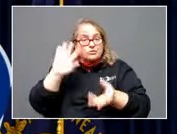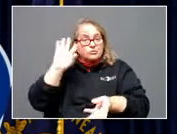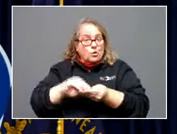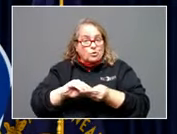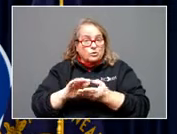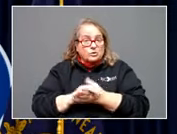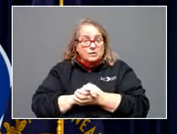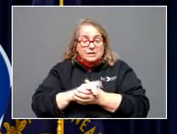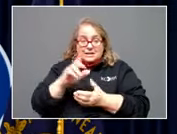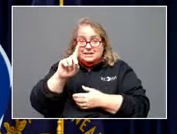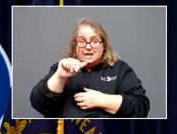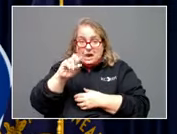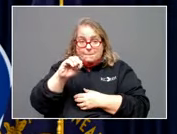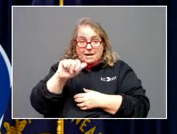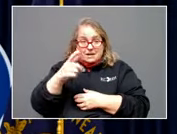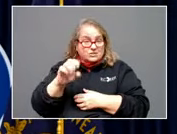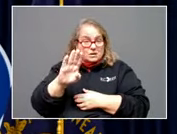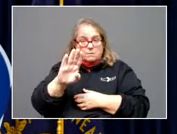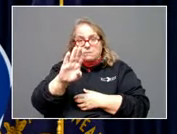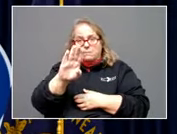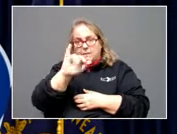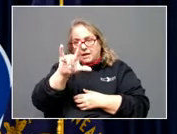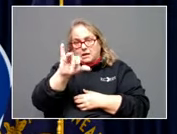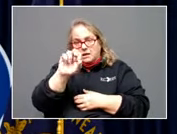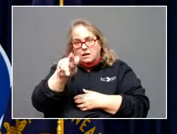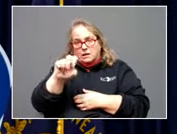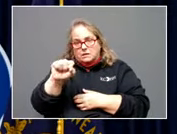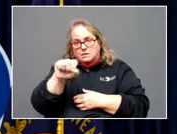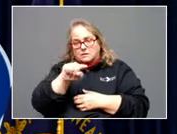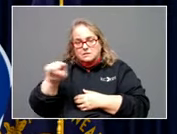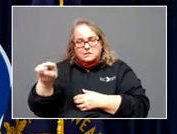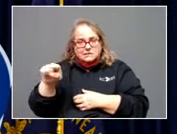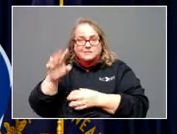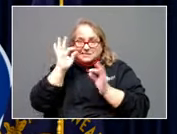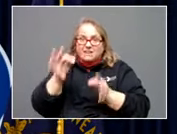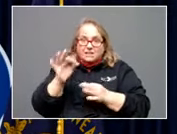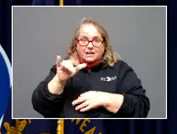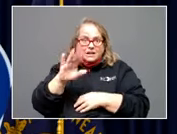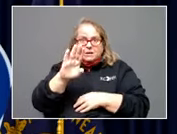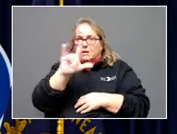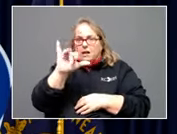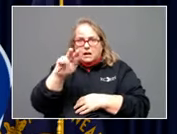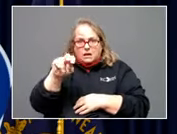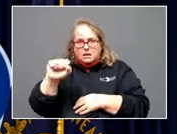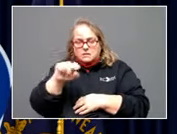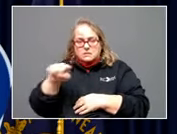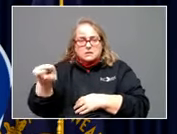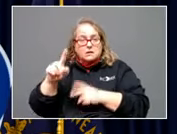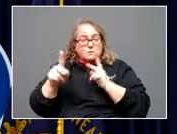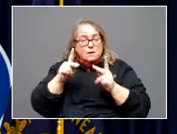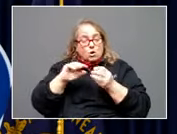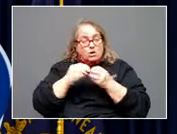Damages in the billions, definitely in the billions. So if we look at people impacted, right,